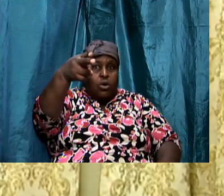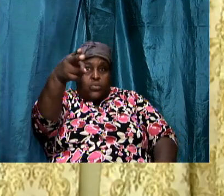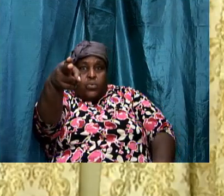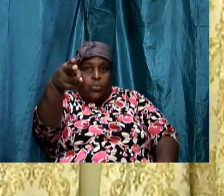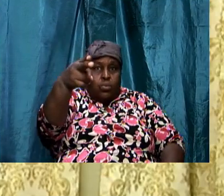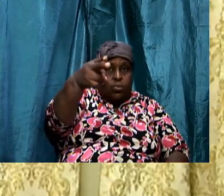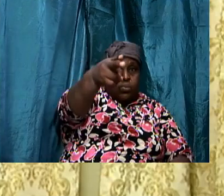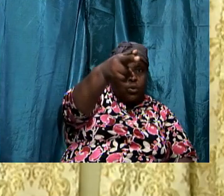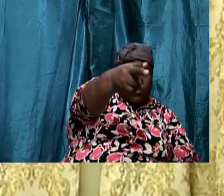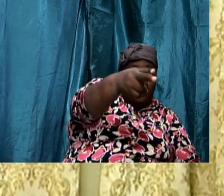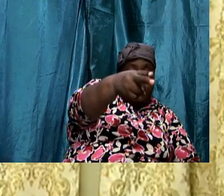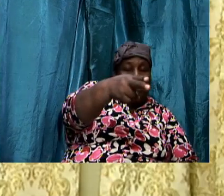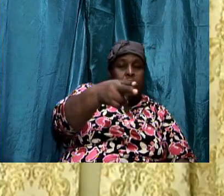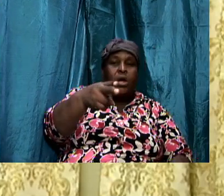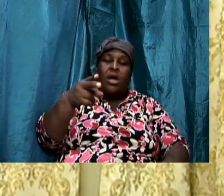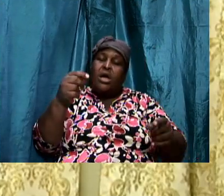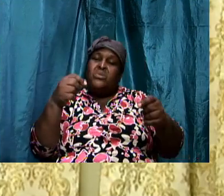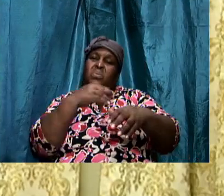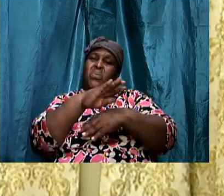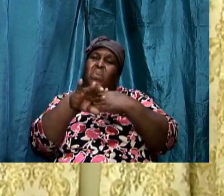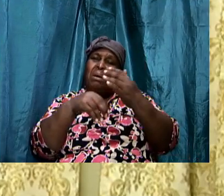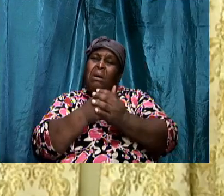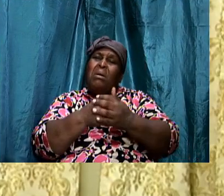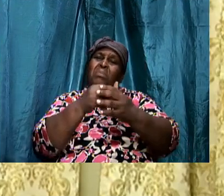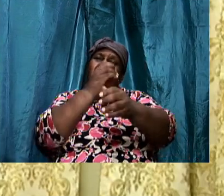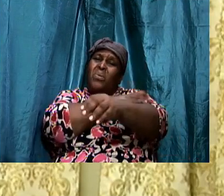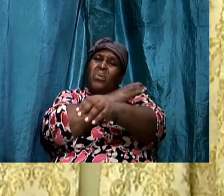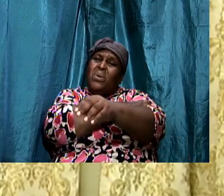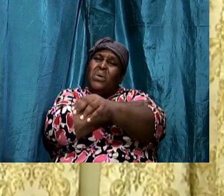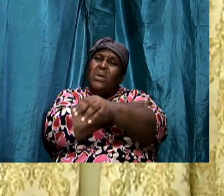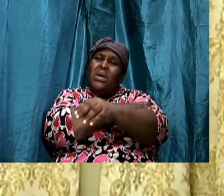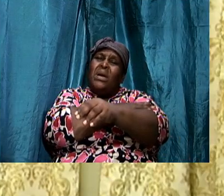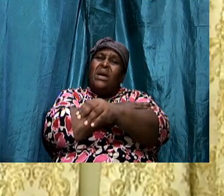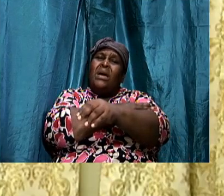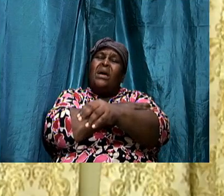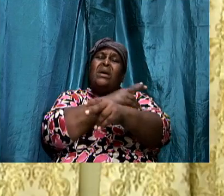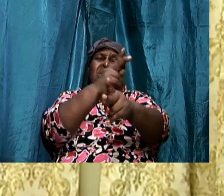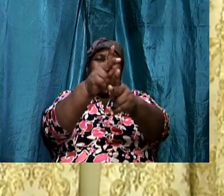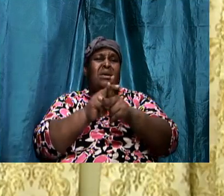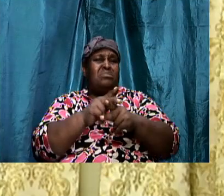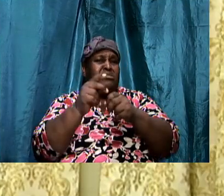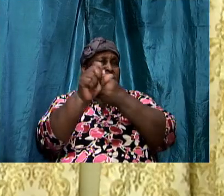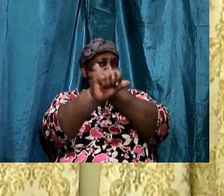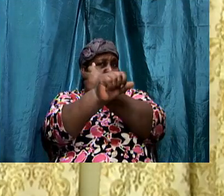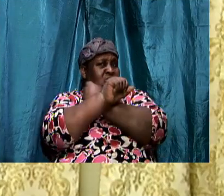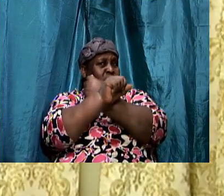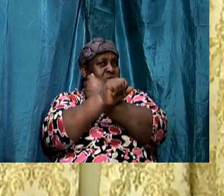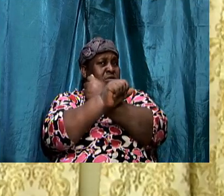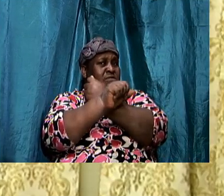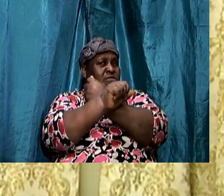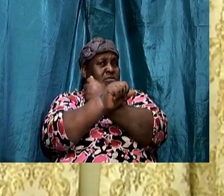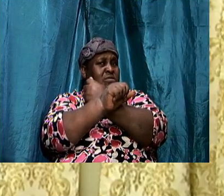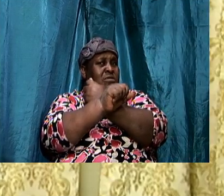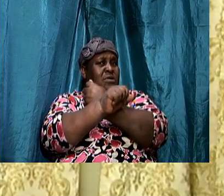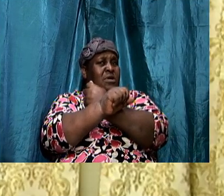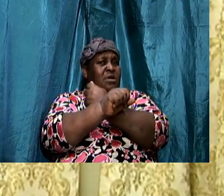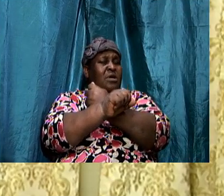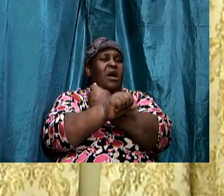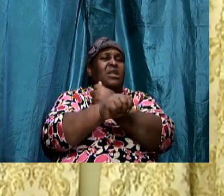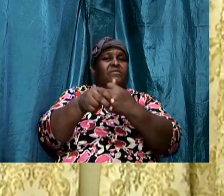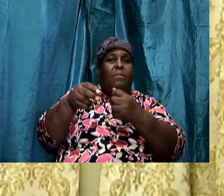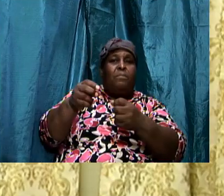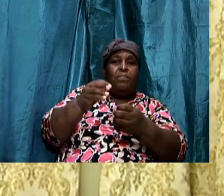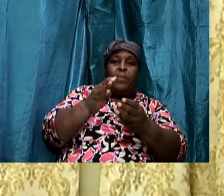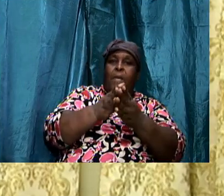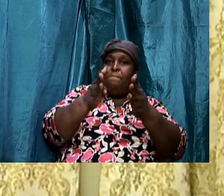all in their power to have the higher ground and to keep the security forces at bay and they have the M16s and